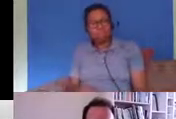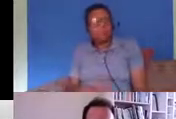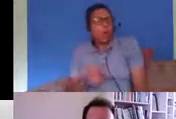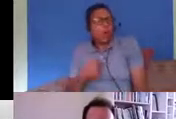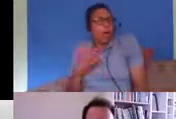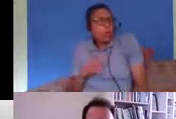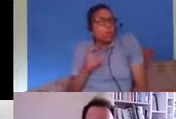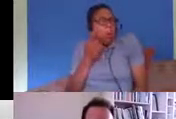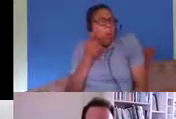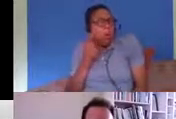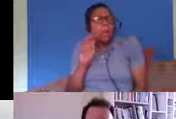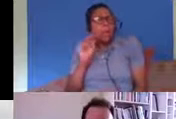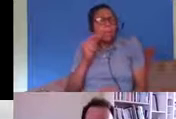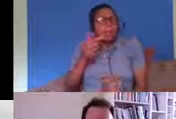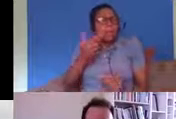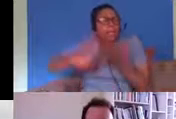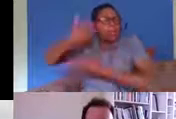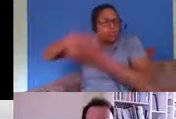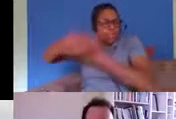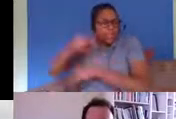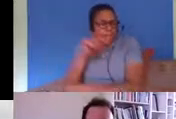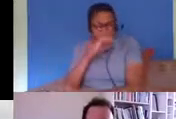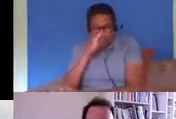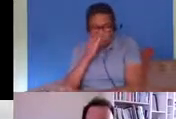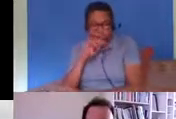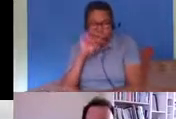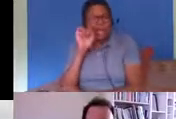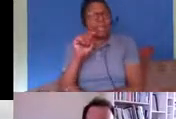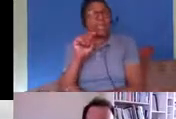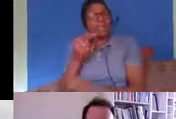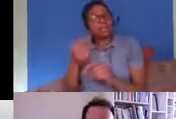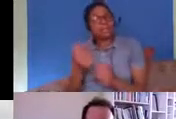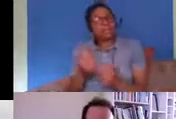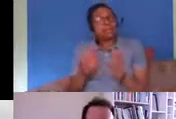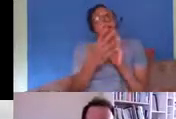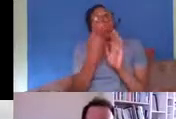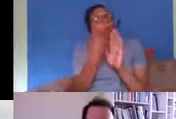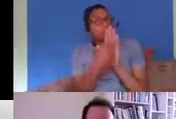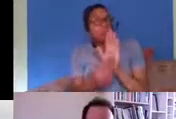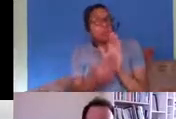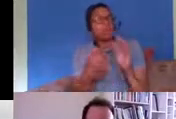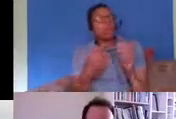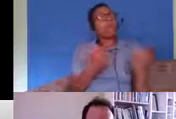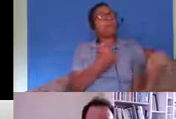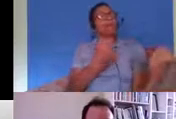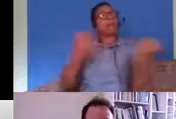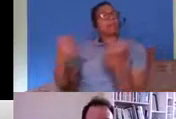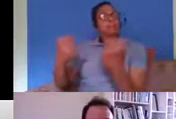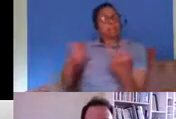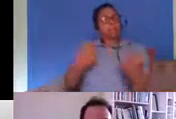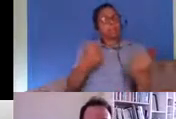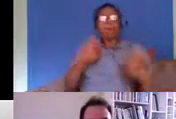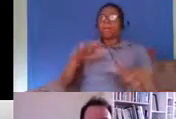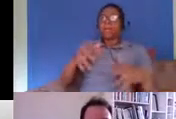this van it was an example of a van that was driven around areas of london um with a high